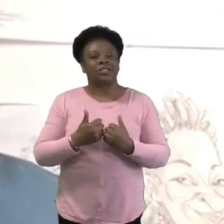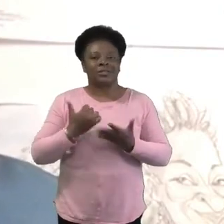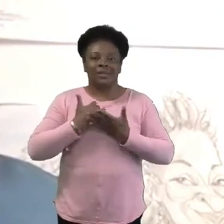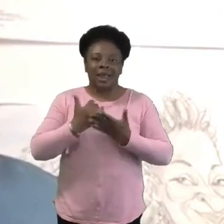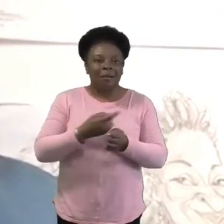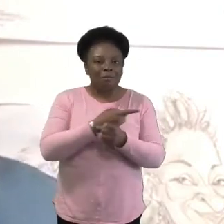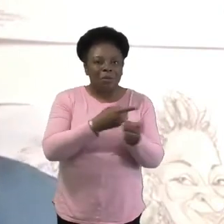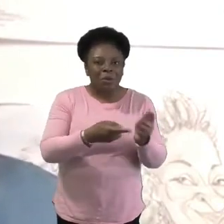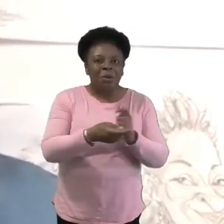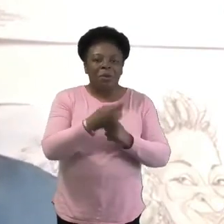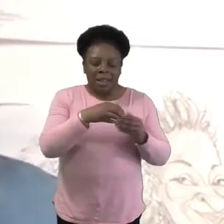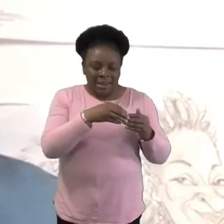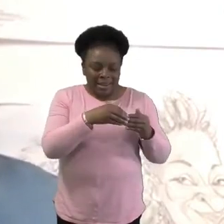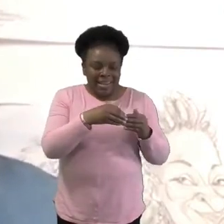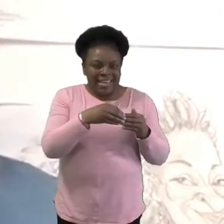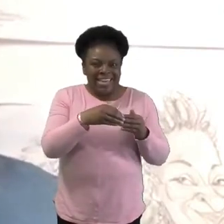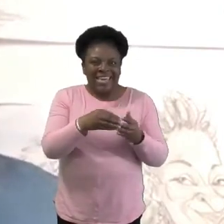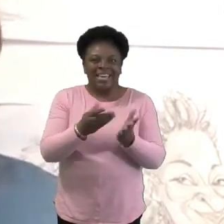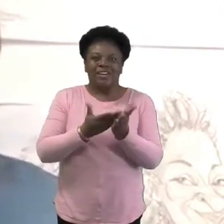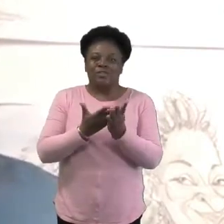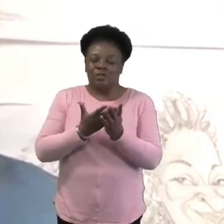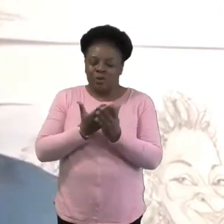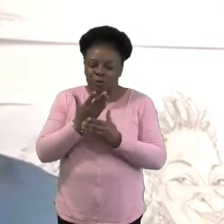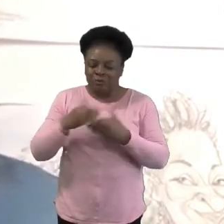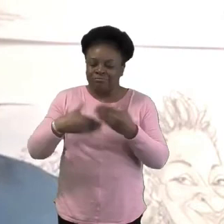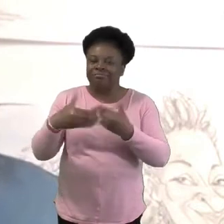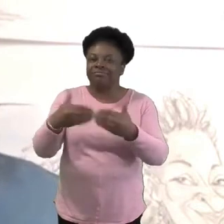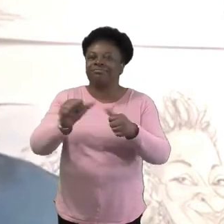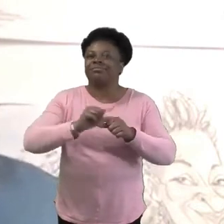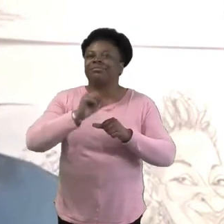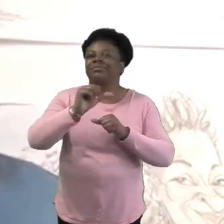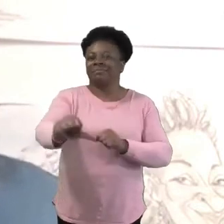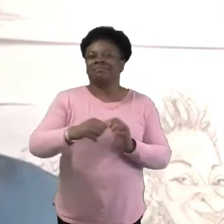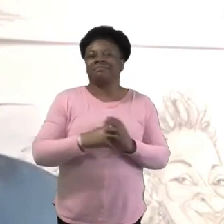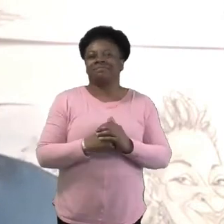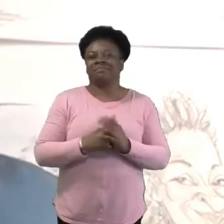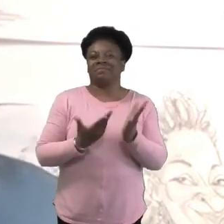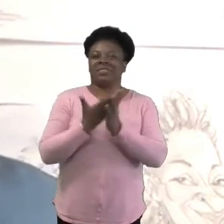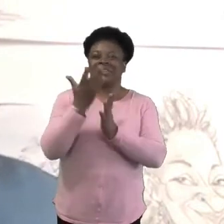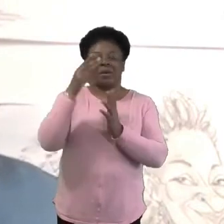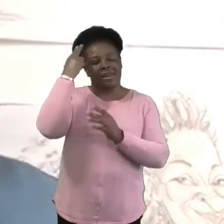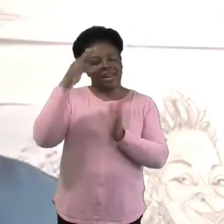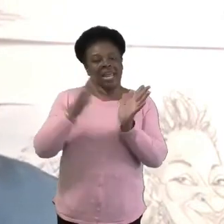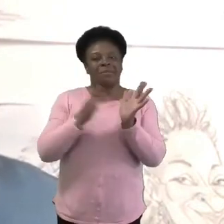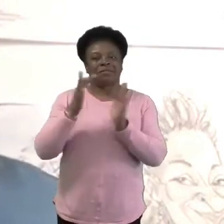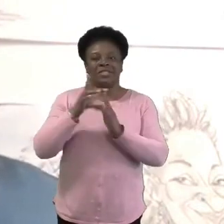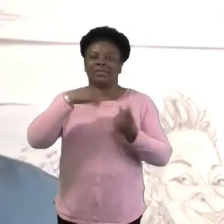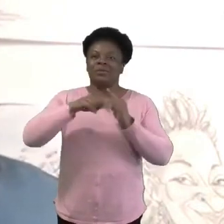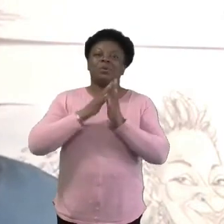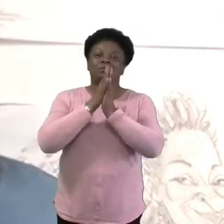at this time. In the name of Jesus, we pray. Amen.